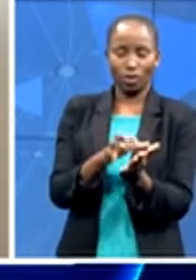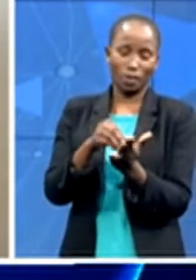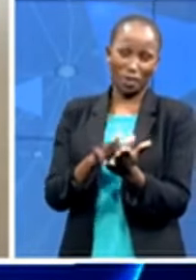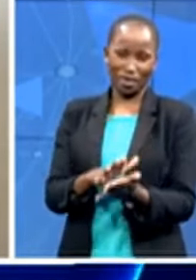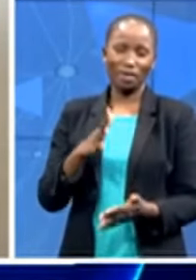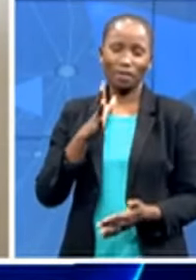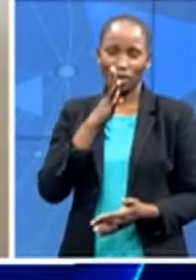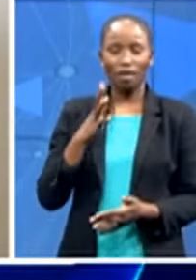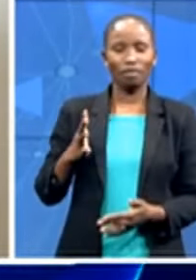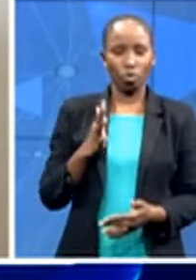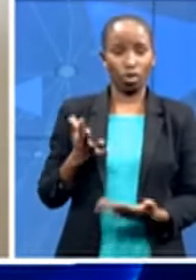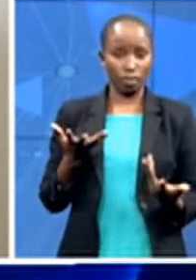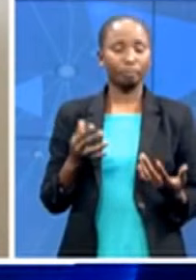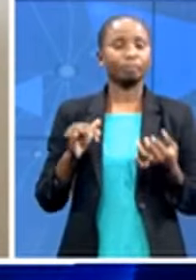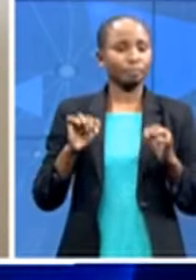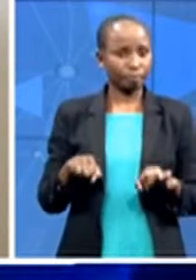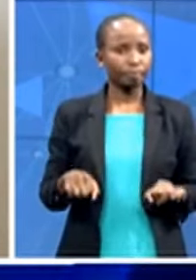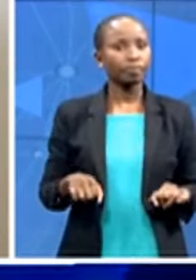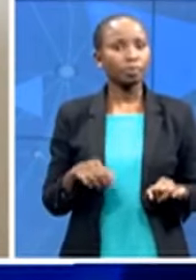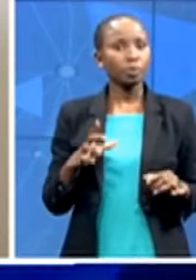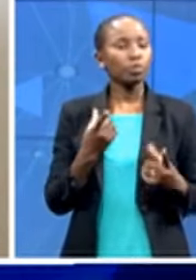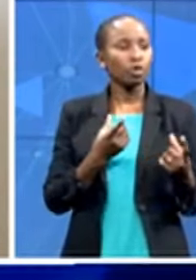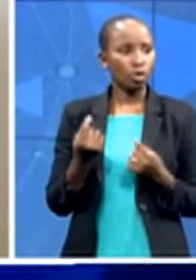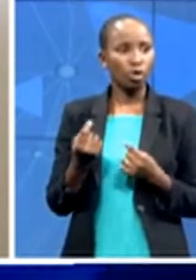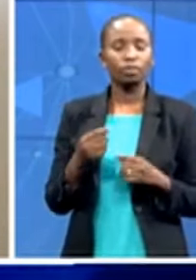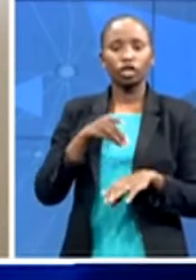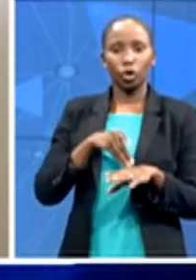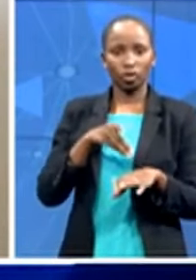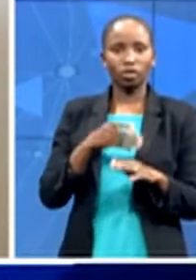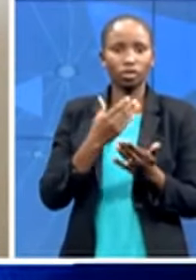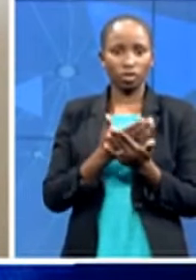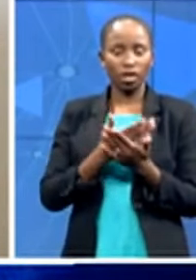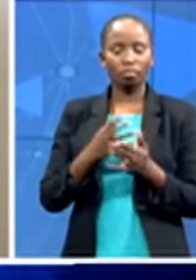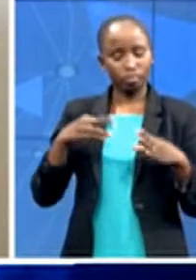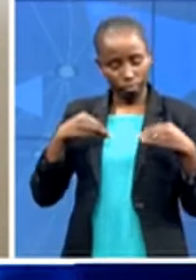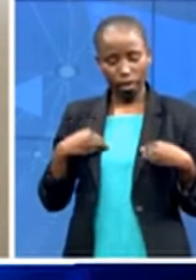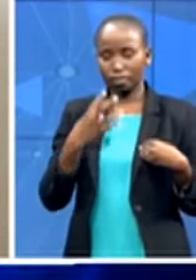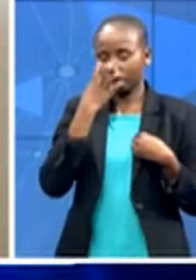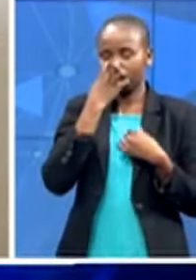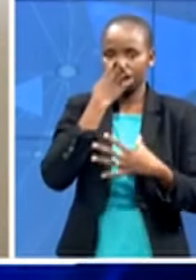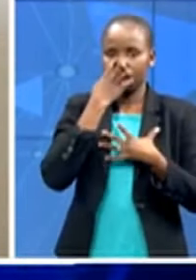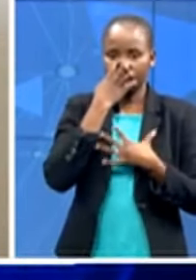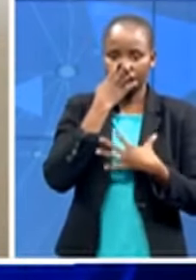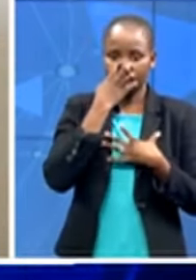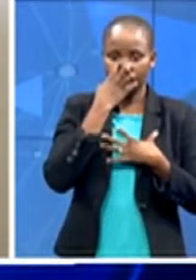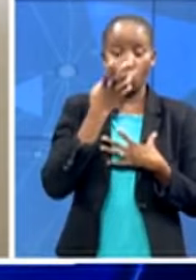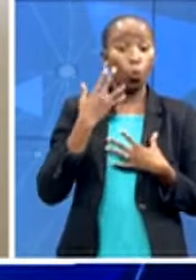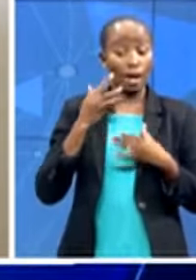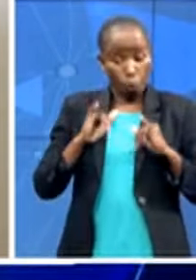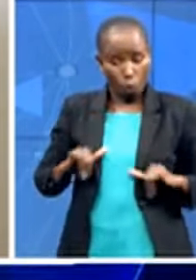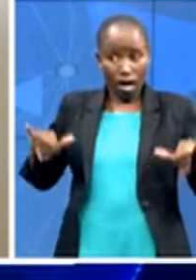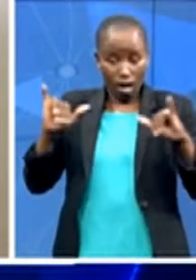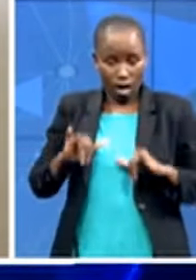done they've enabled doctors to ventilate patients in the casualty setting while they're waiting for beds they've enabled patients to be